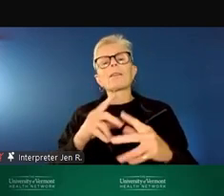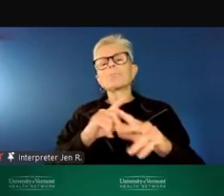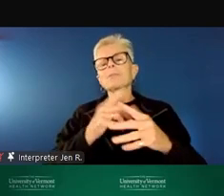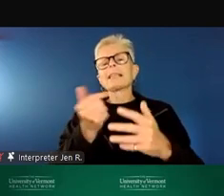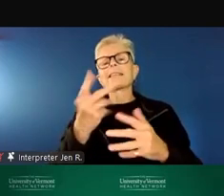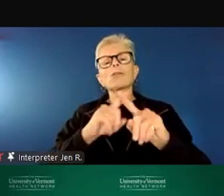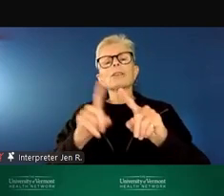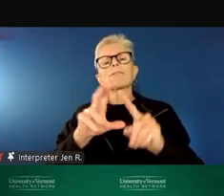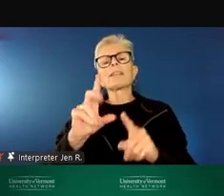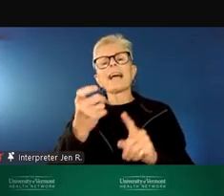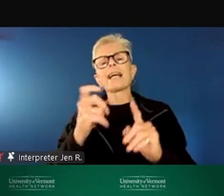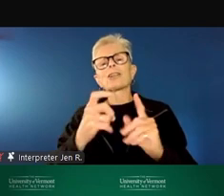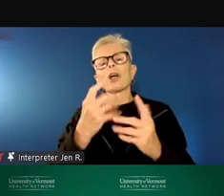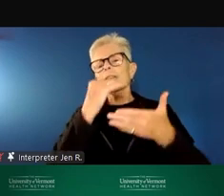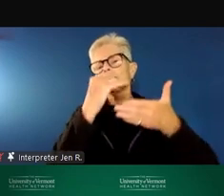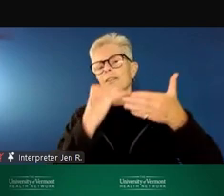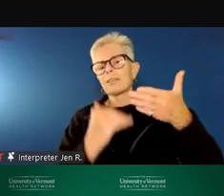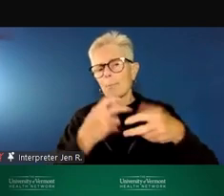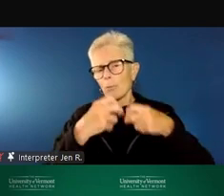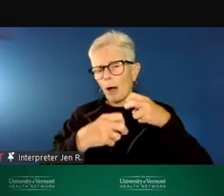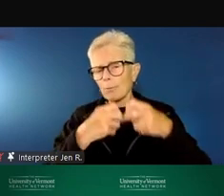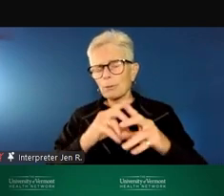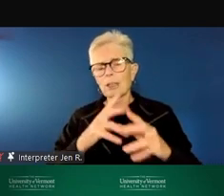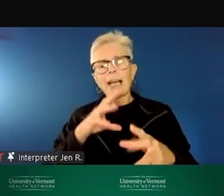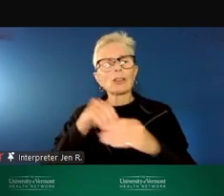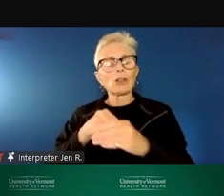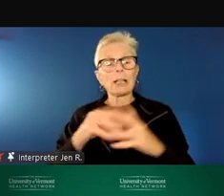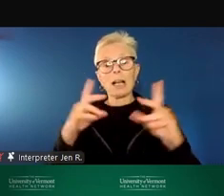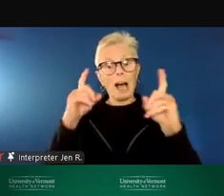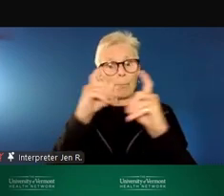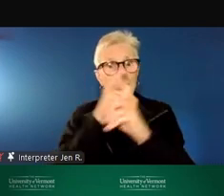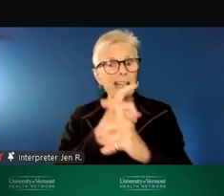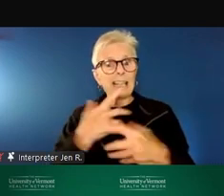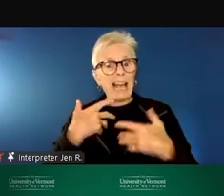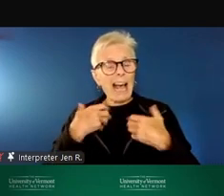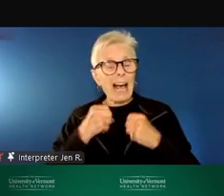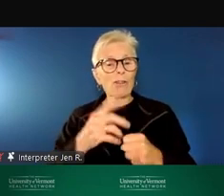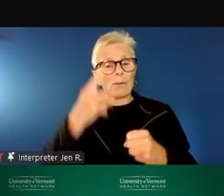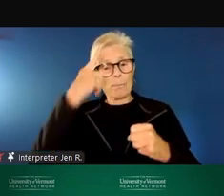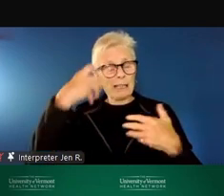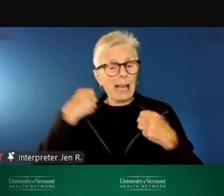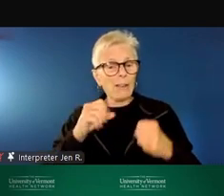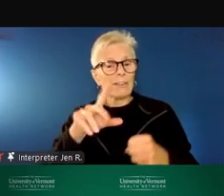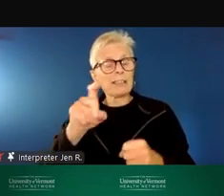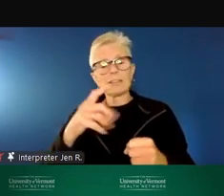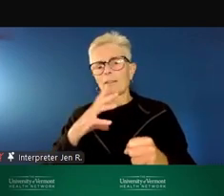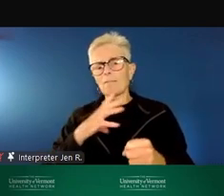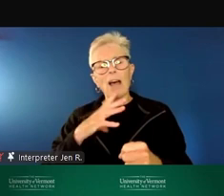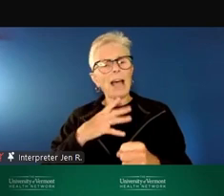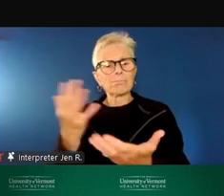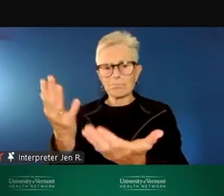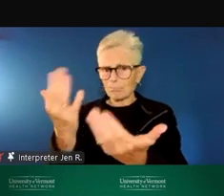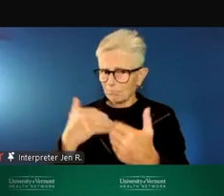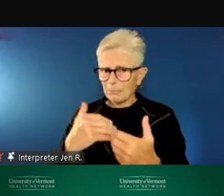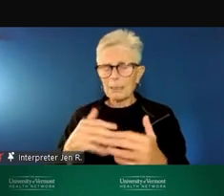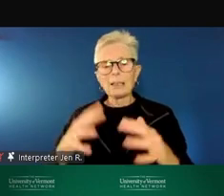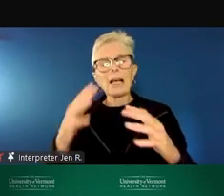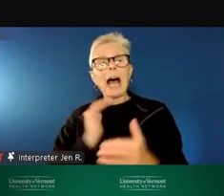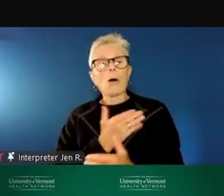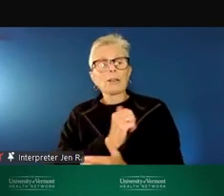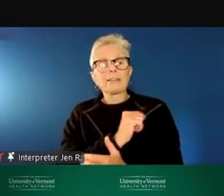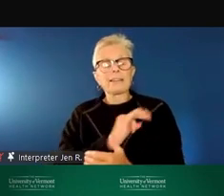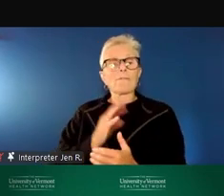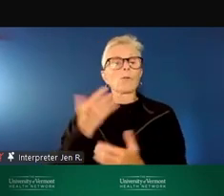or multiple needs, including complex needs, are welcome to come to the program. Our staff will be trained in